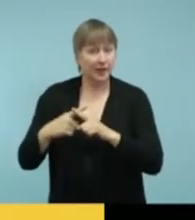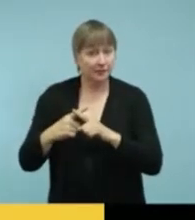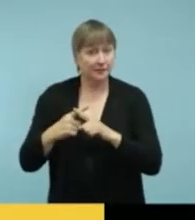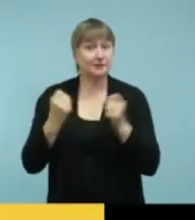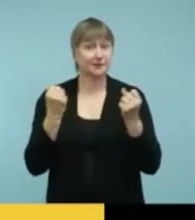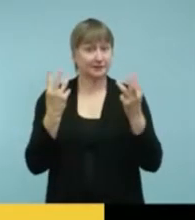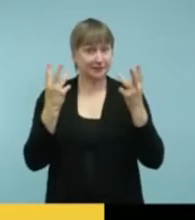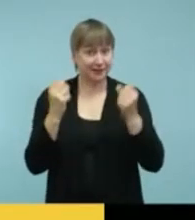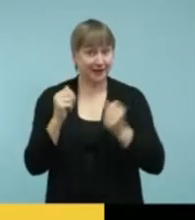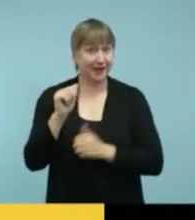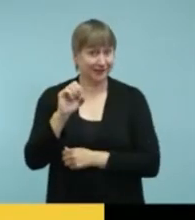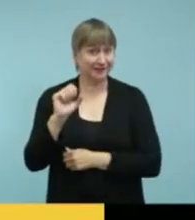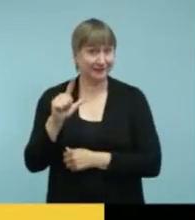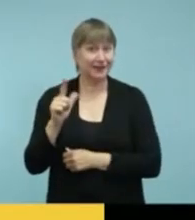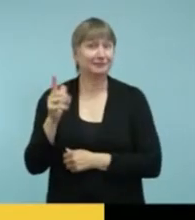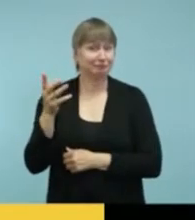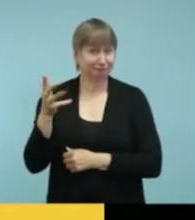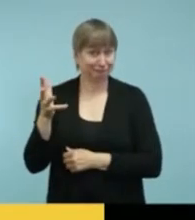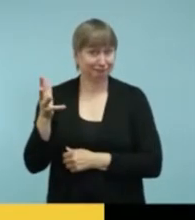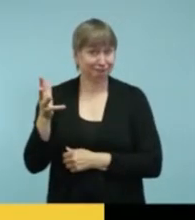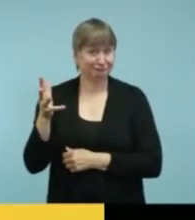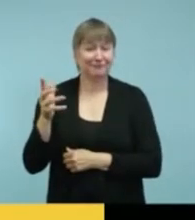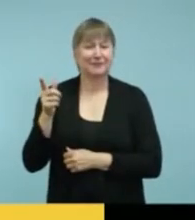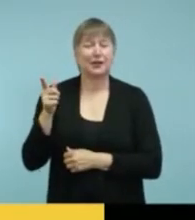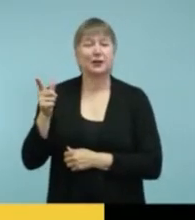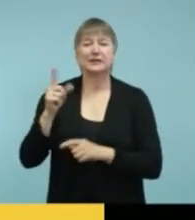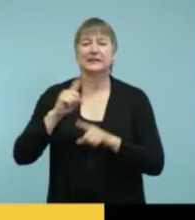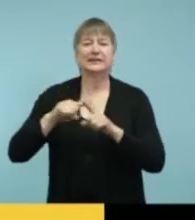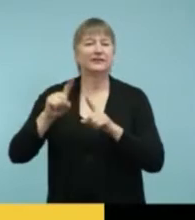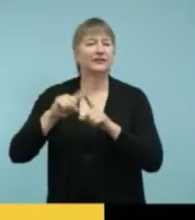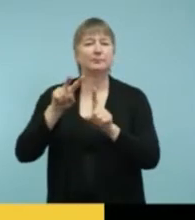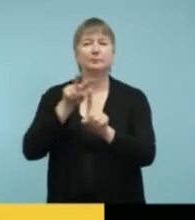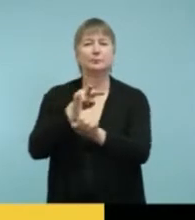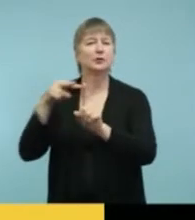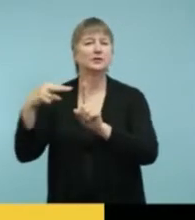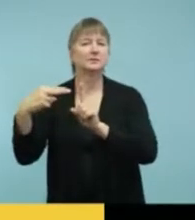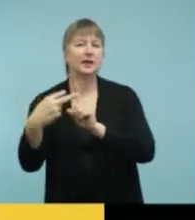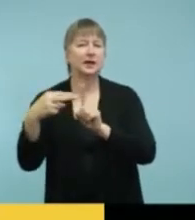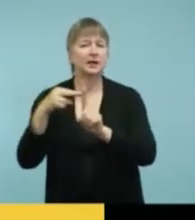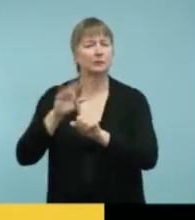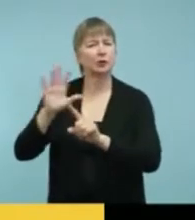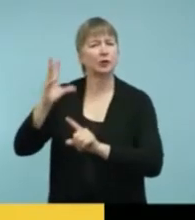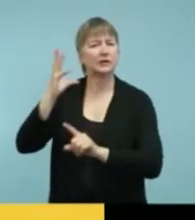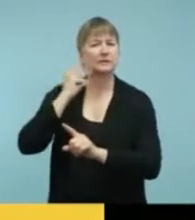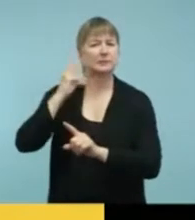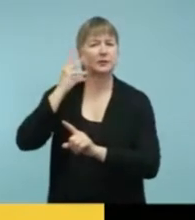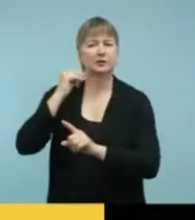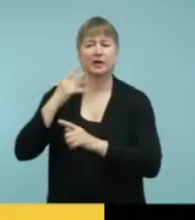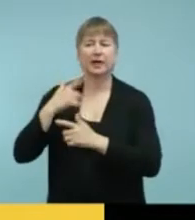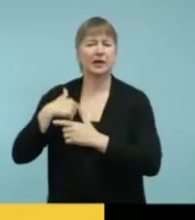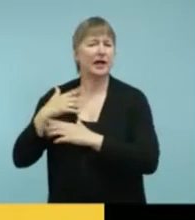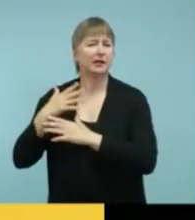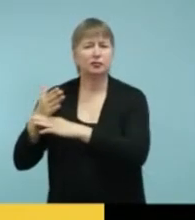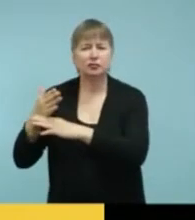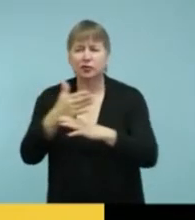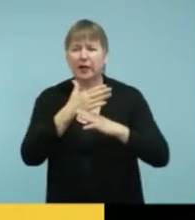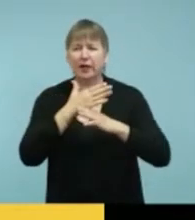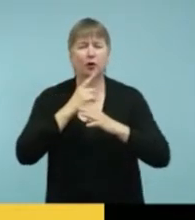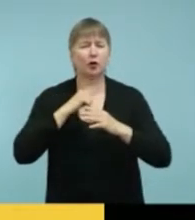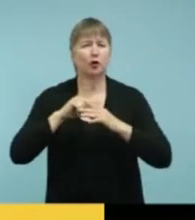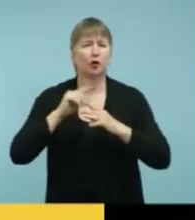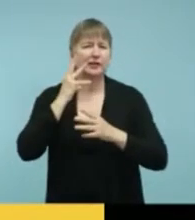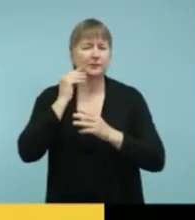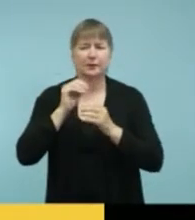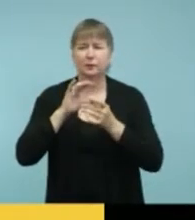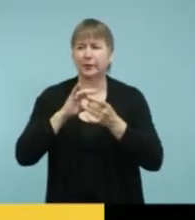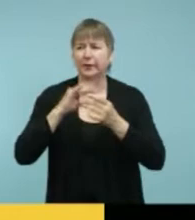her unique perspective and career of her career and personal experience is shared with families, adults and other professionals.